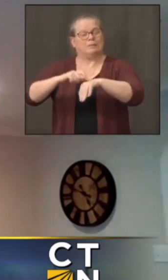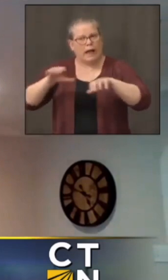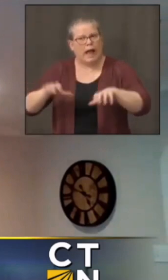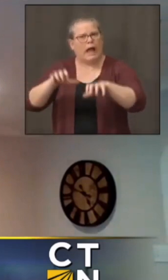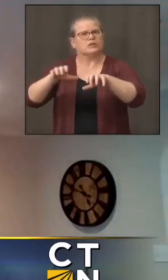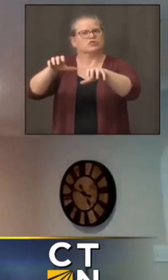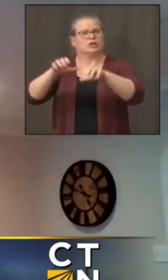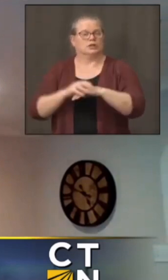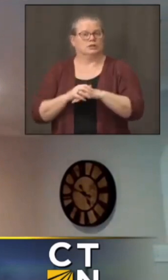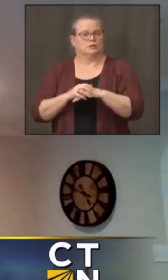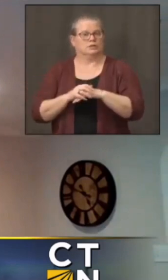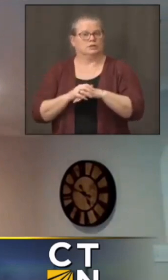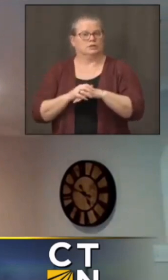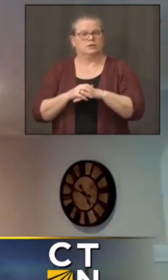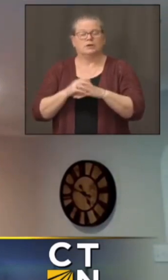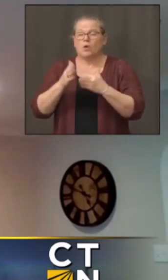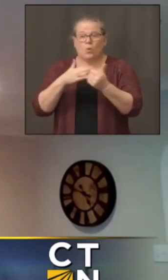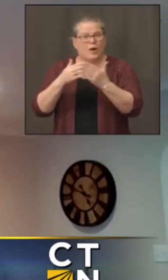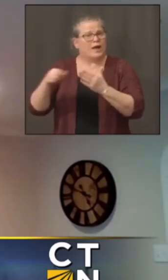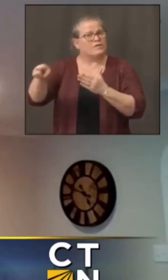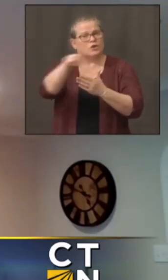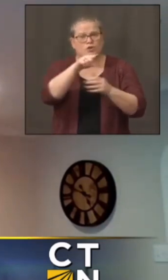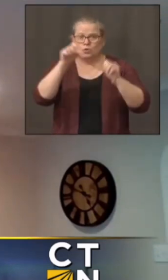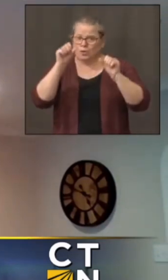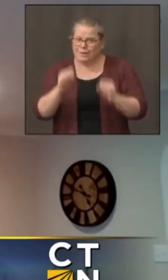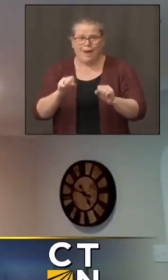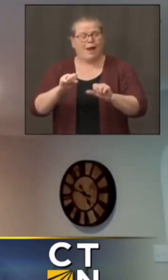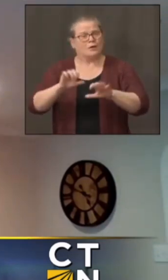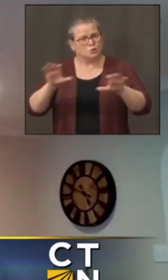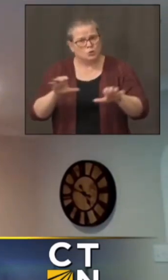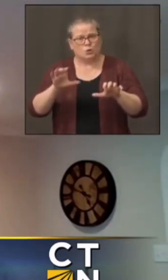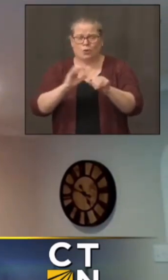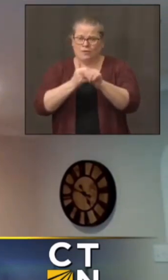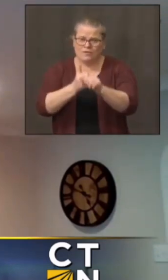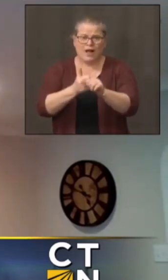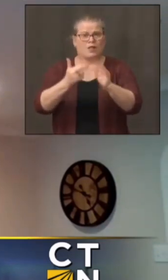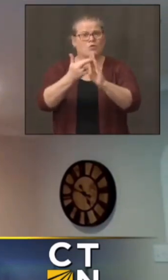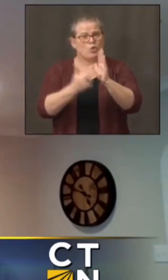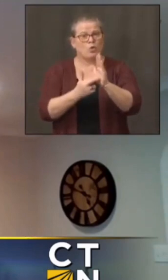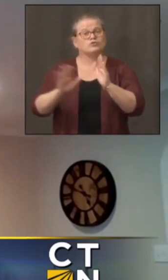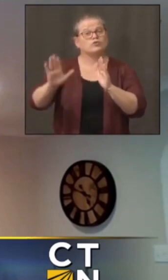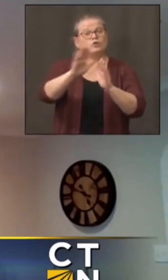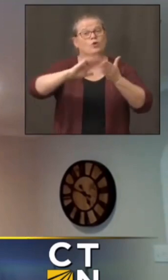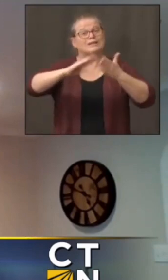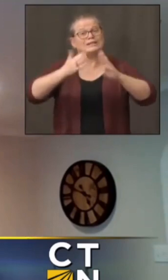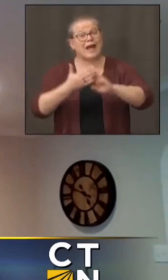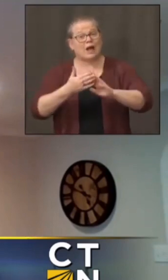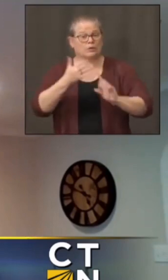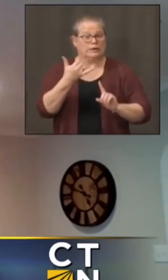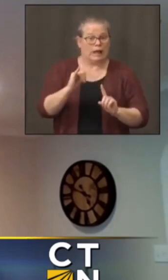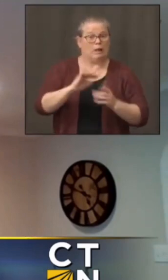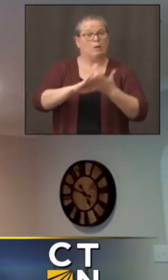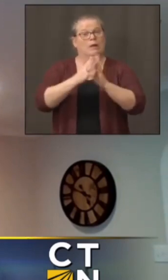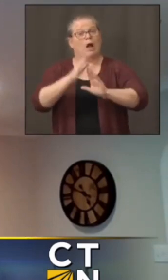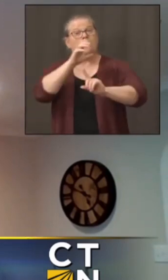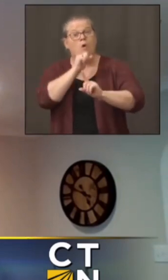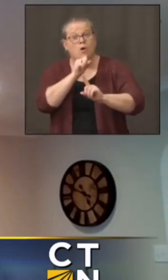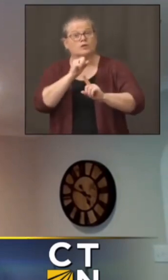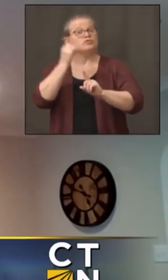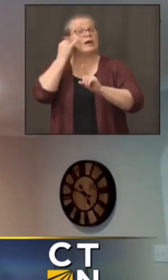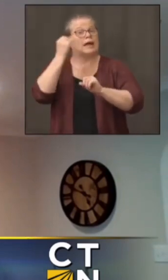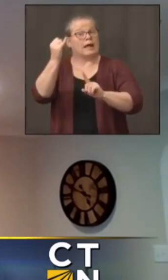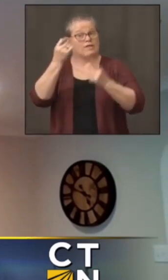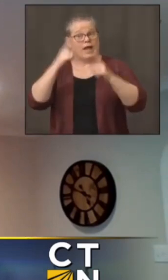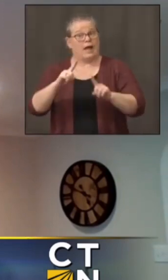do what you can to help us prevent your town from going from yellow to orange. And if you've gone to orange, do what you can to get